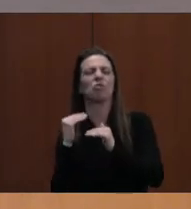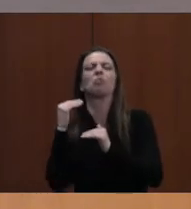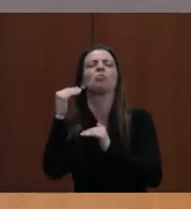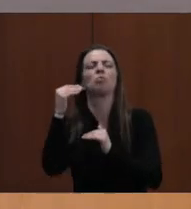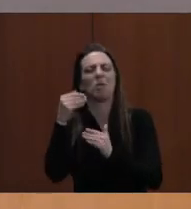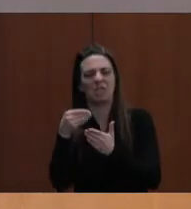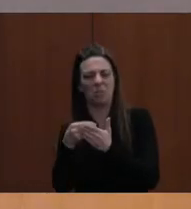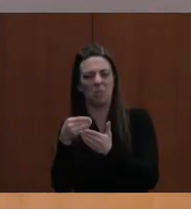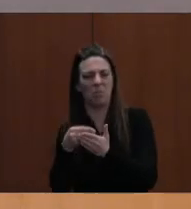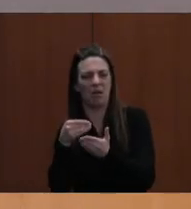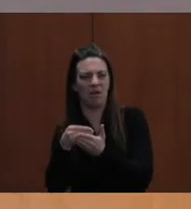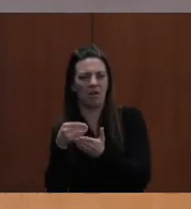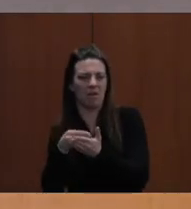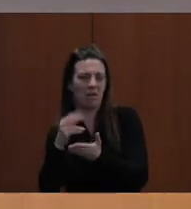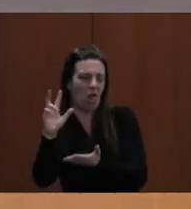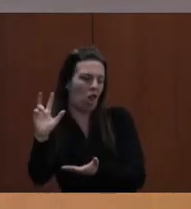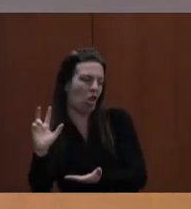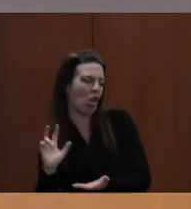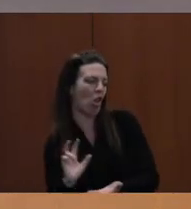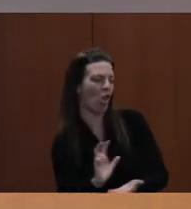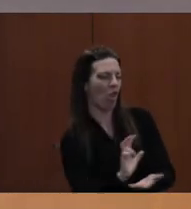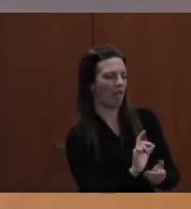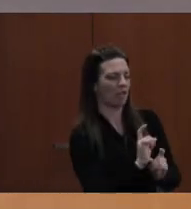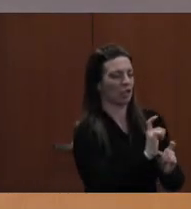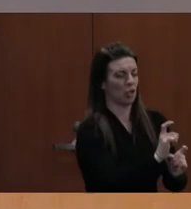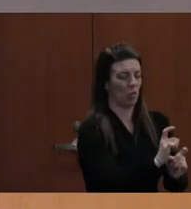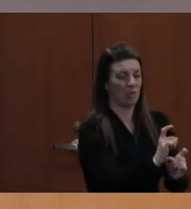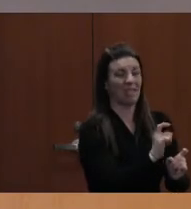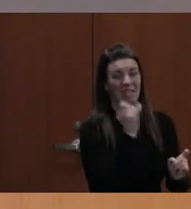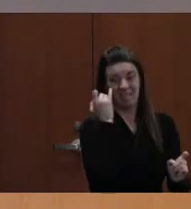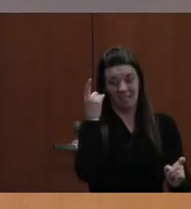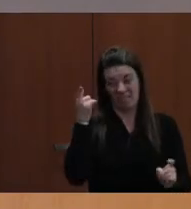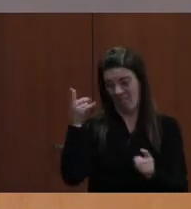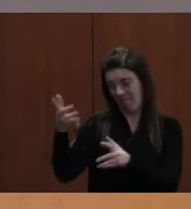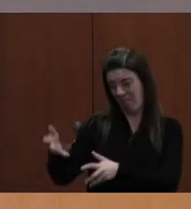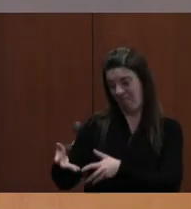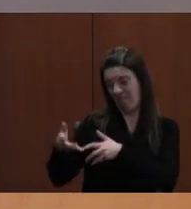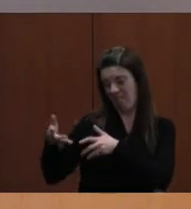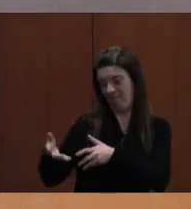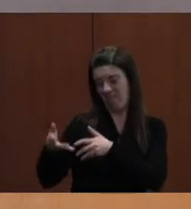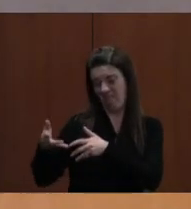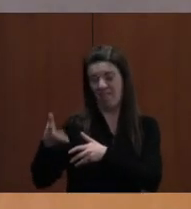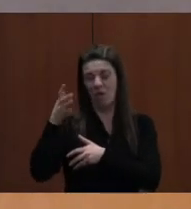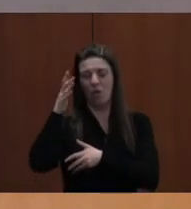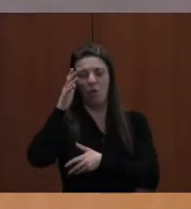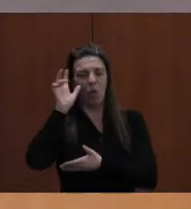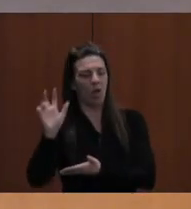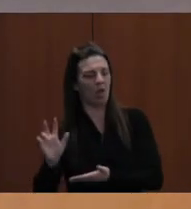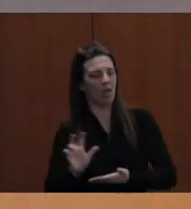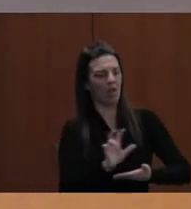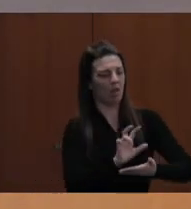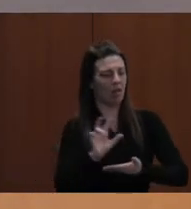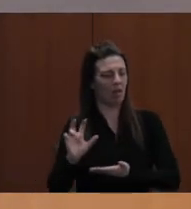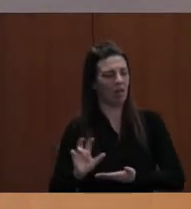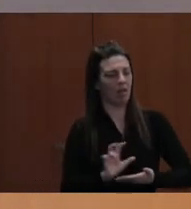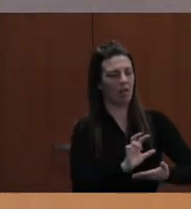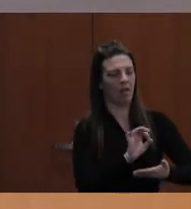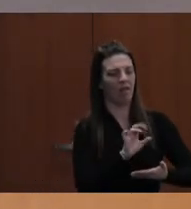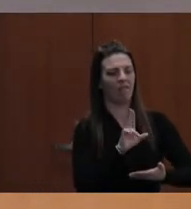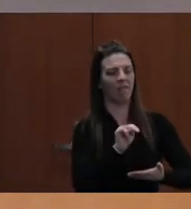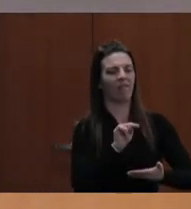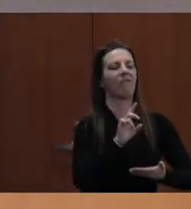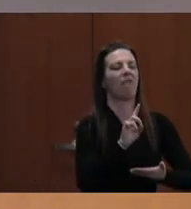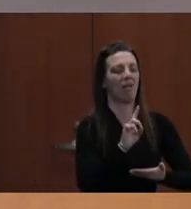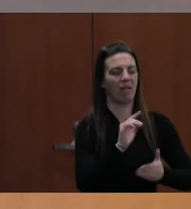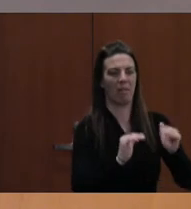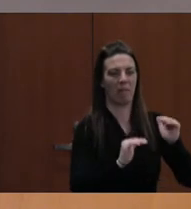AND THEN WHEN IT WASN'T USED, HE PUT IT IN THE FUND BALANCE, BUILD UP THE FUND BALANCE, AND THAT'S HOW WE GOT THIS BUILDING. THAT